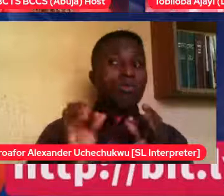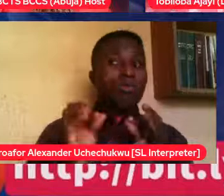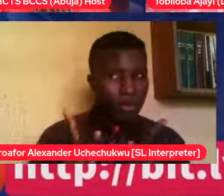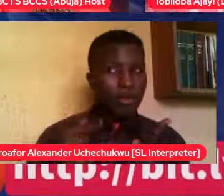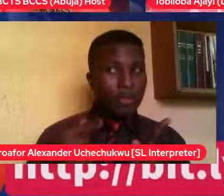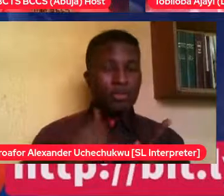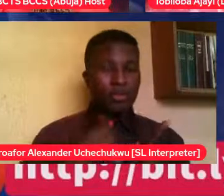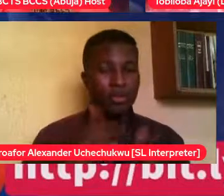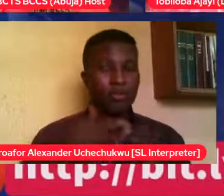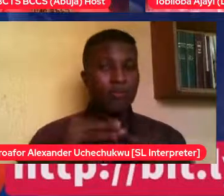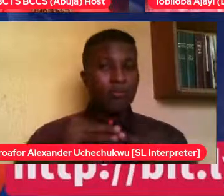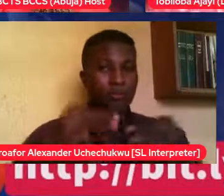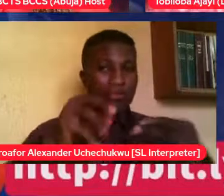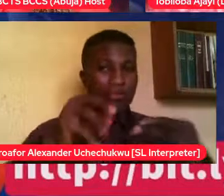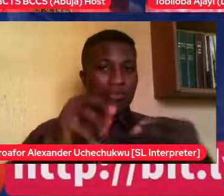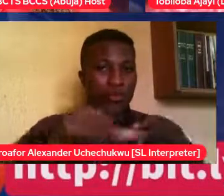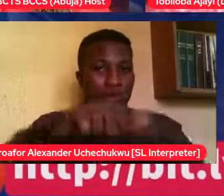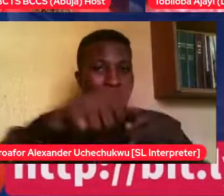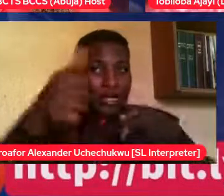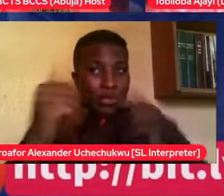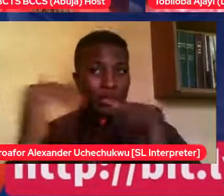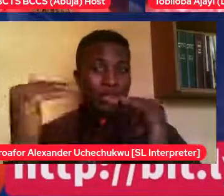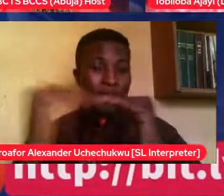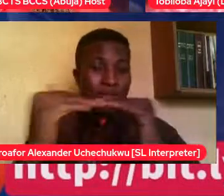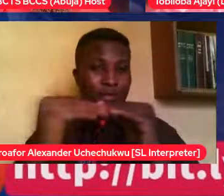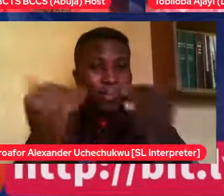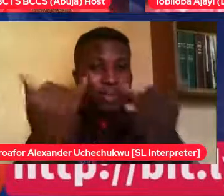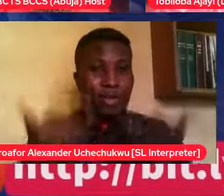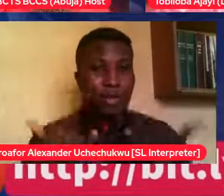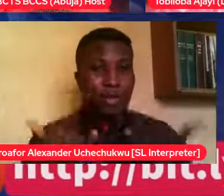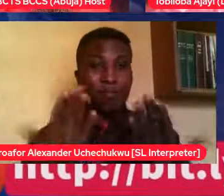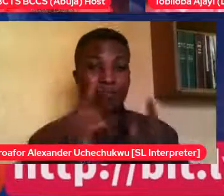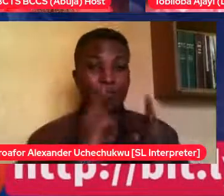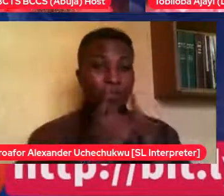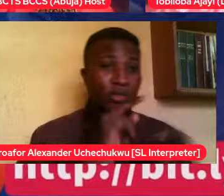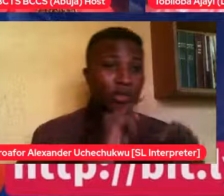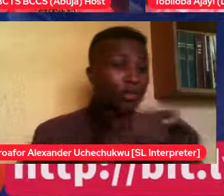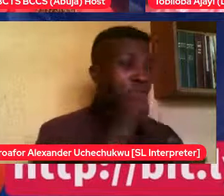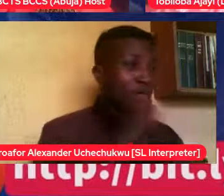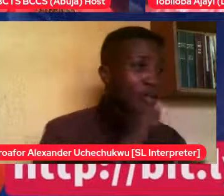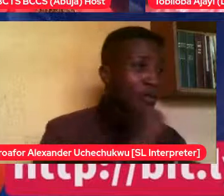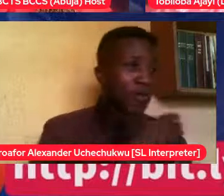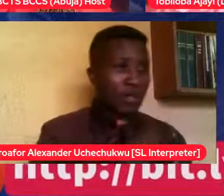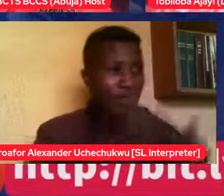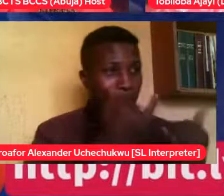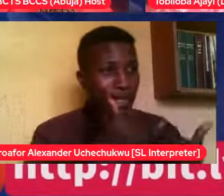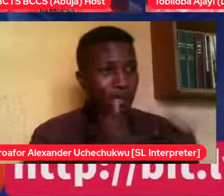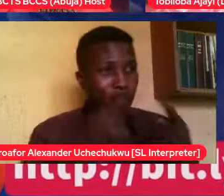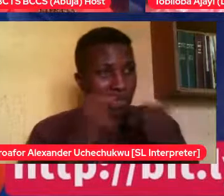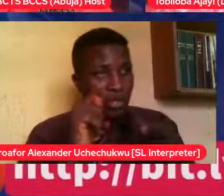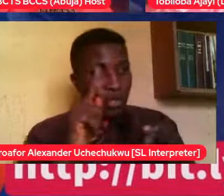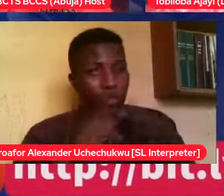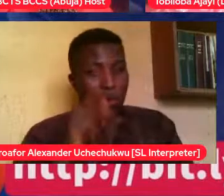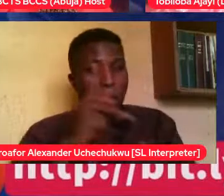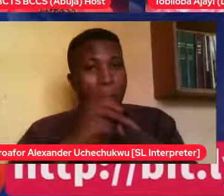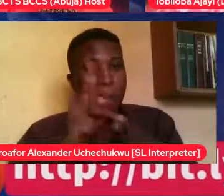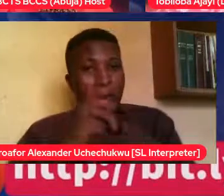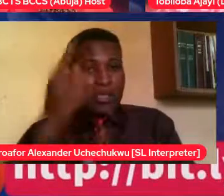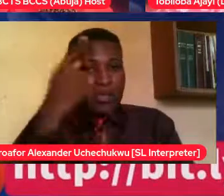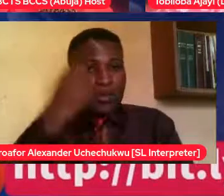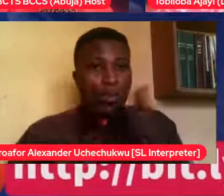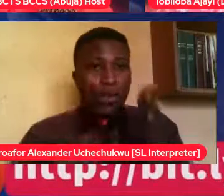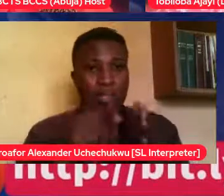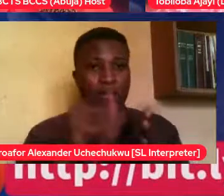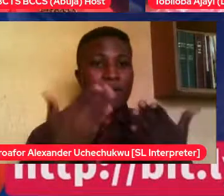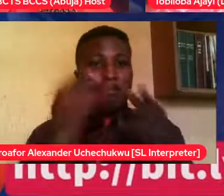appropriately. He's learning how to do that. He's pretty much doing that well. But now we have a situation of him also managing himself